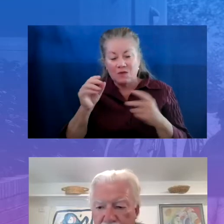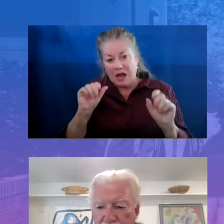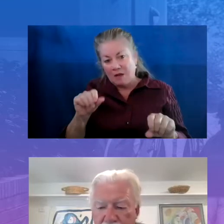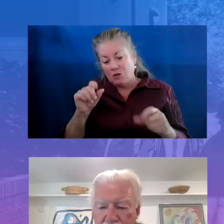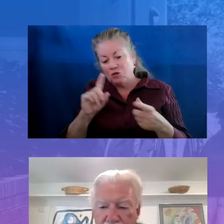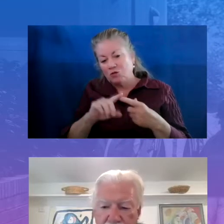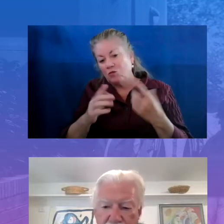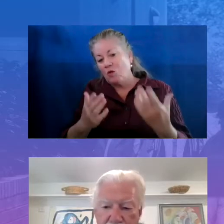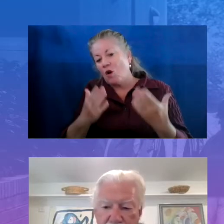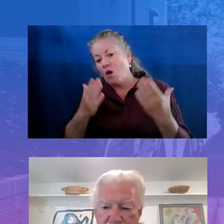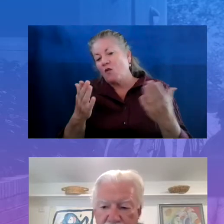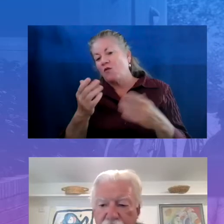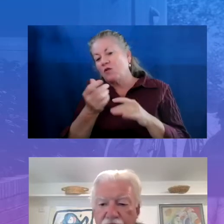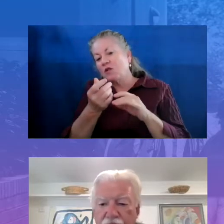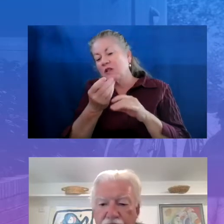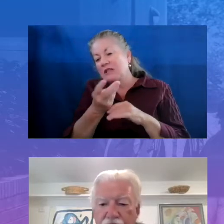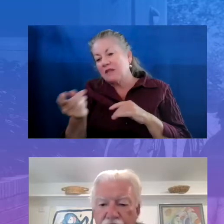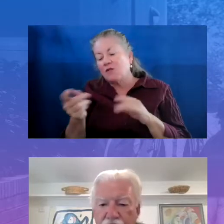development webinars.